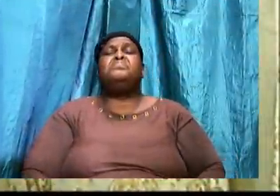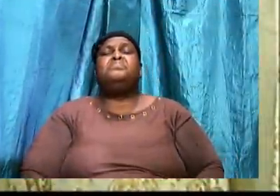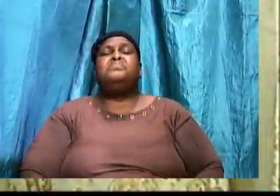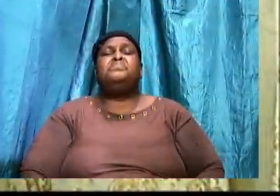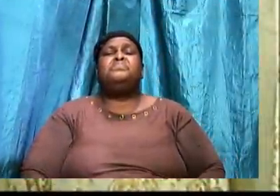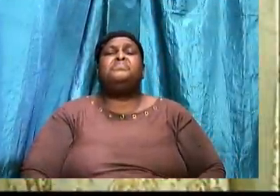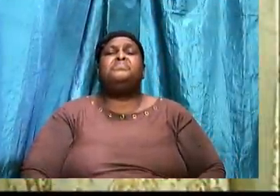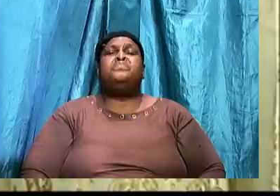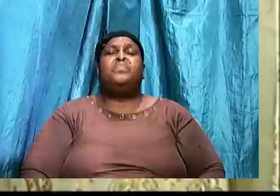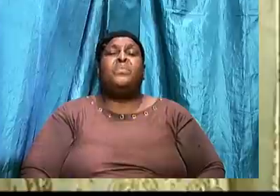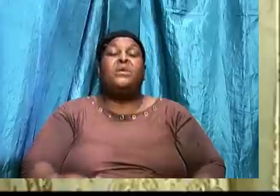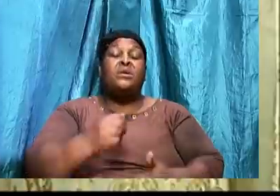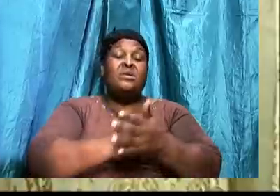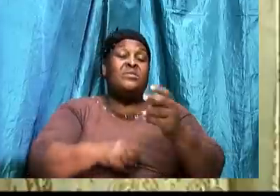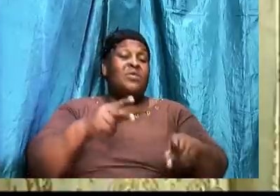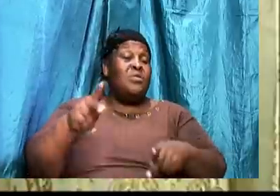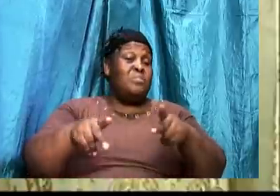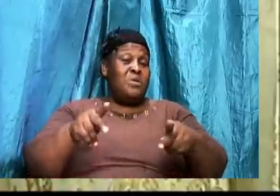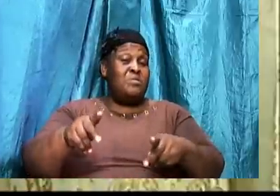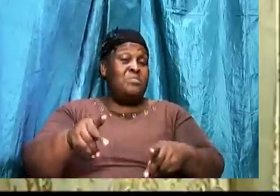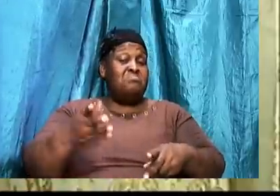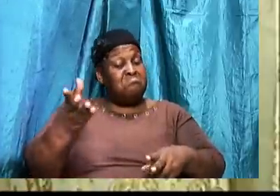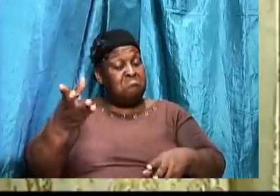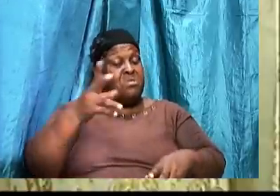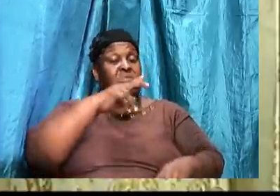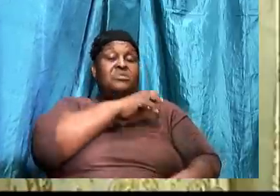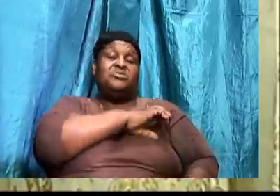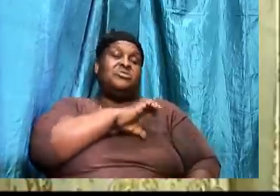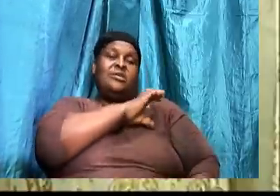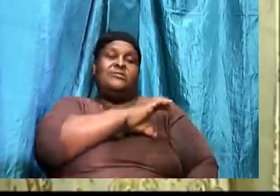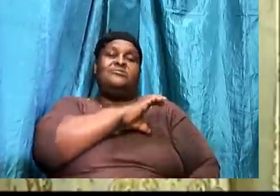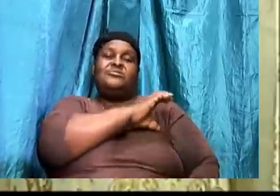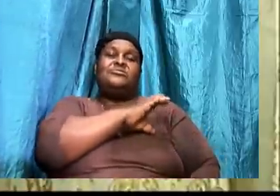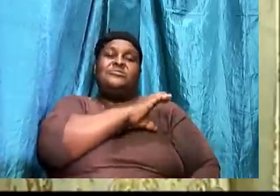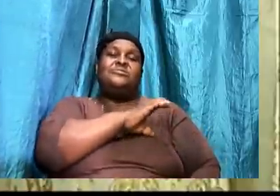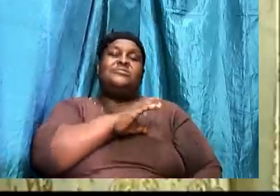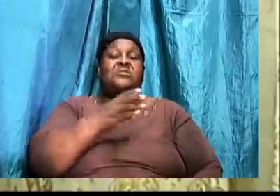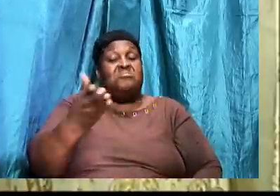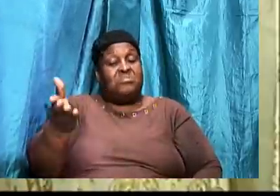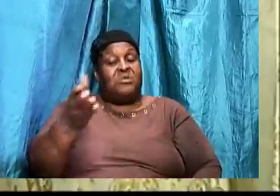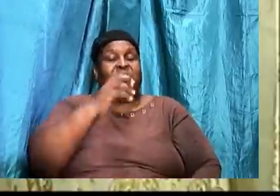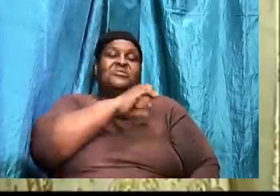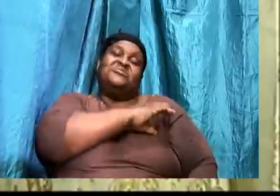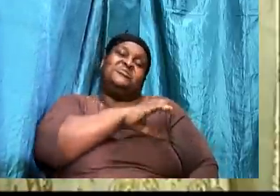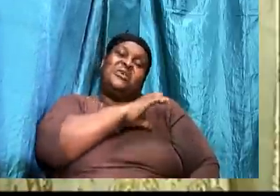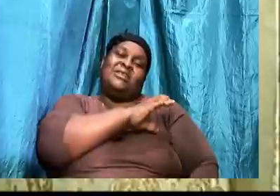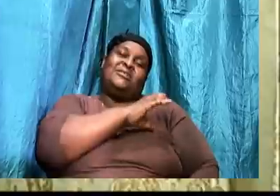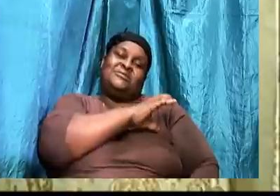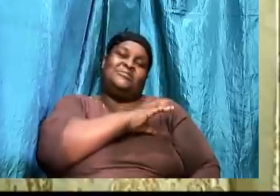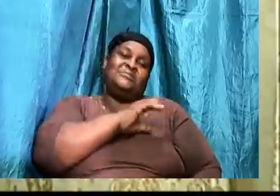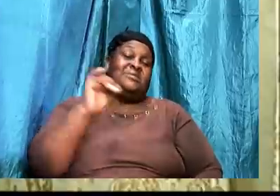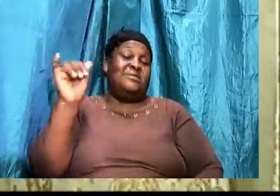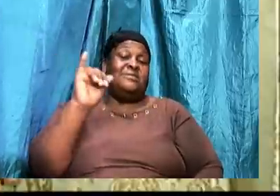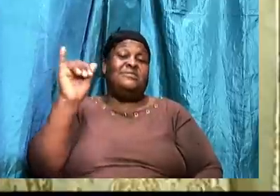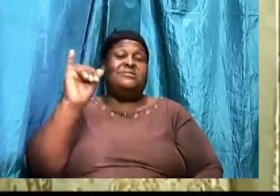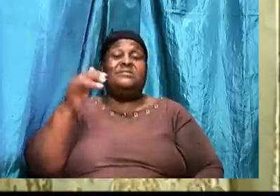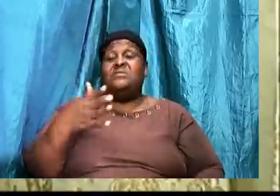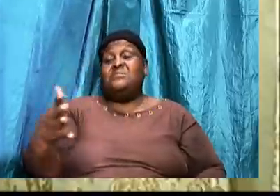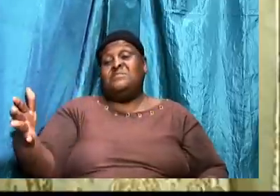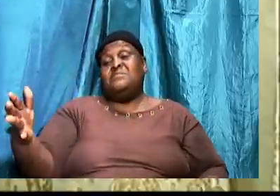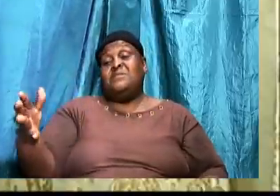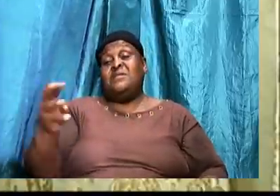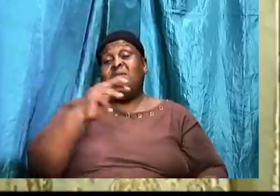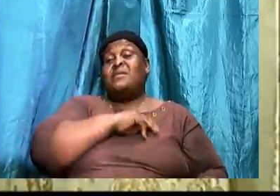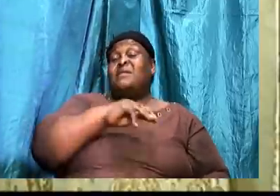And some folks. They will challenge. They will challenge. And it is the same thing. That their master